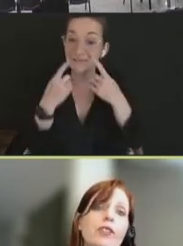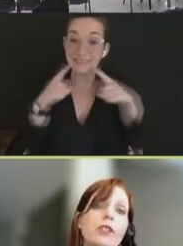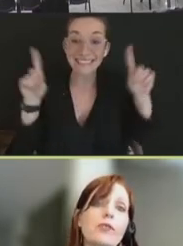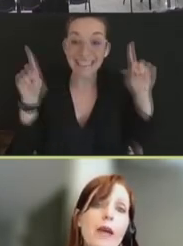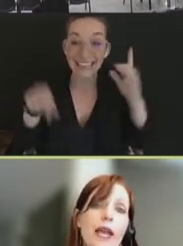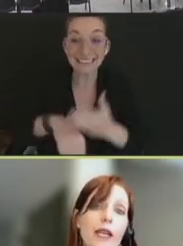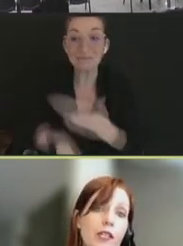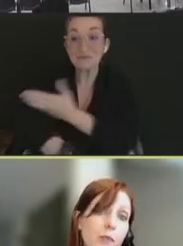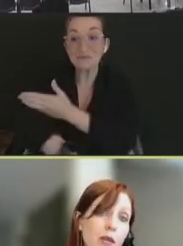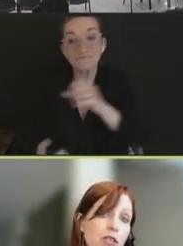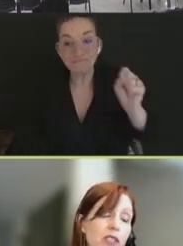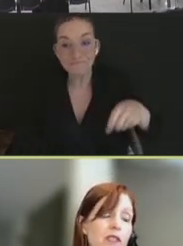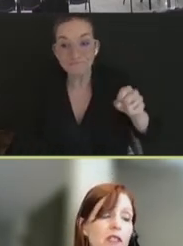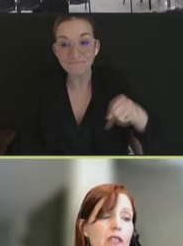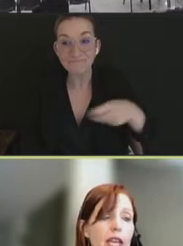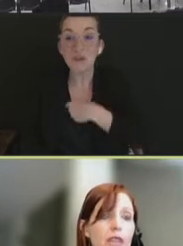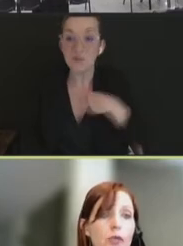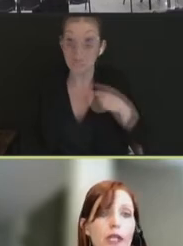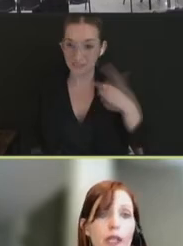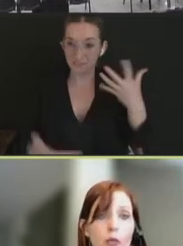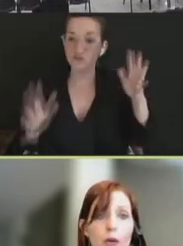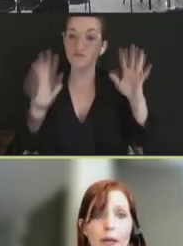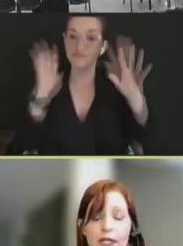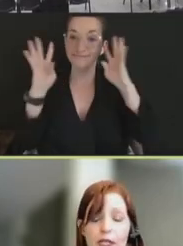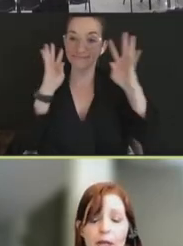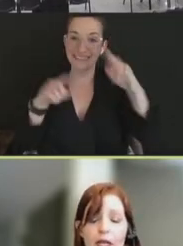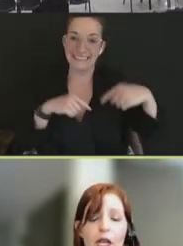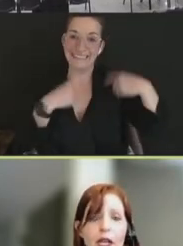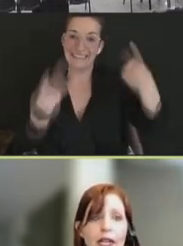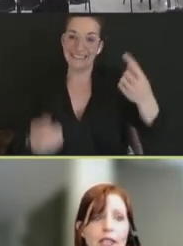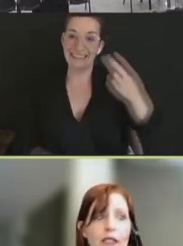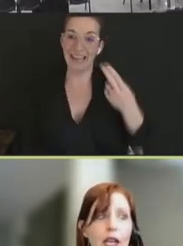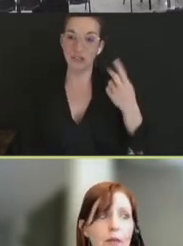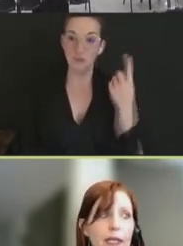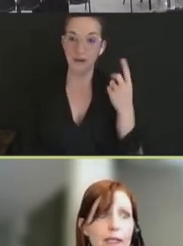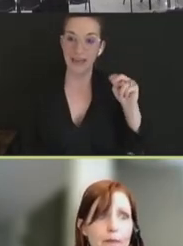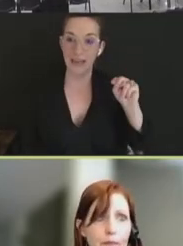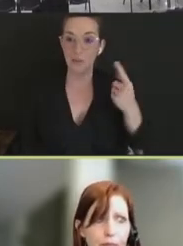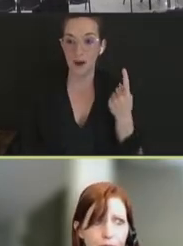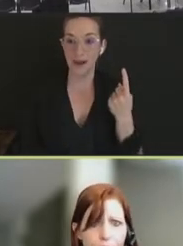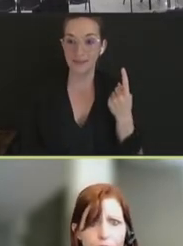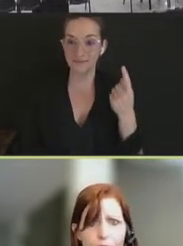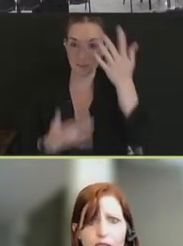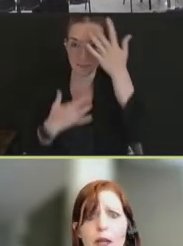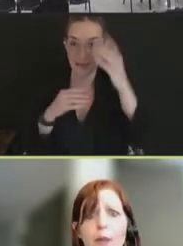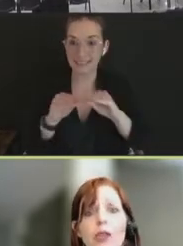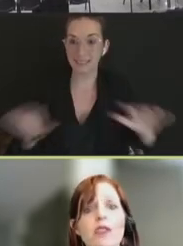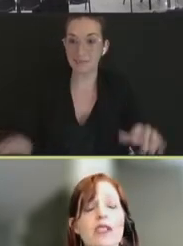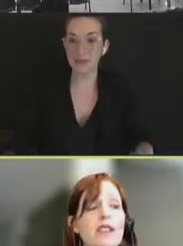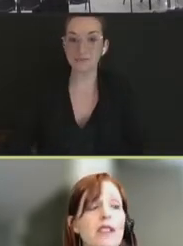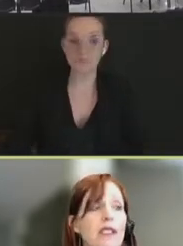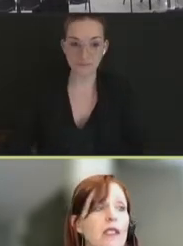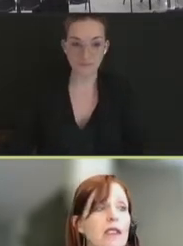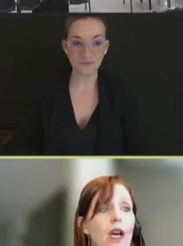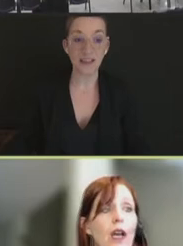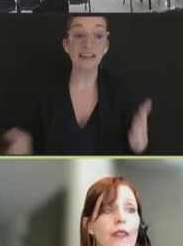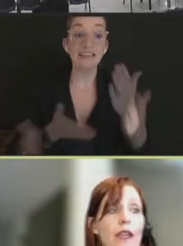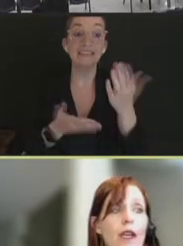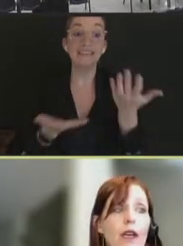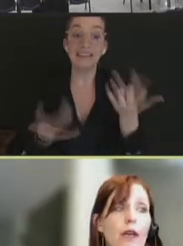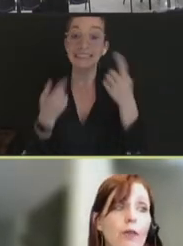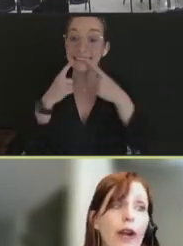innovations made, especially since the H1N1 pandemic. Next slide, please. Some of those successes,